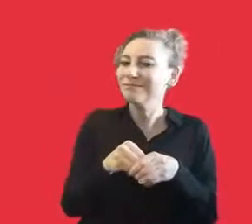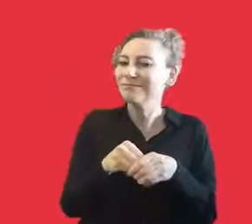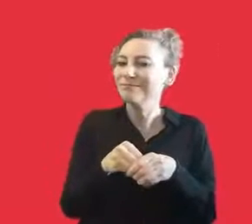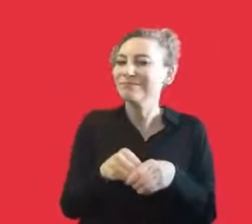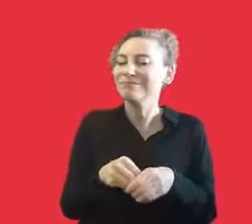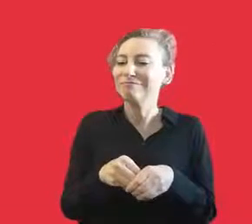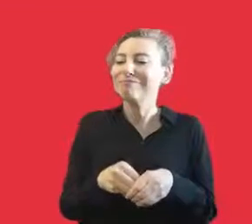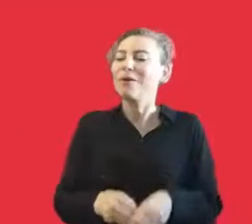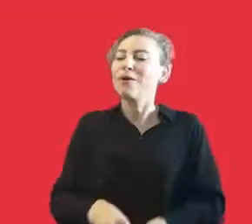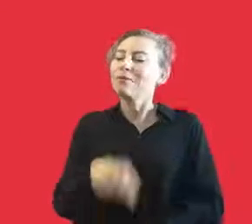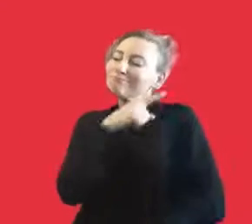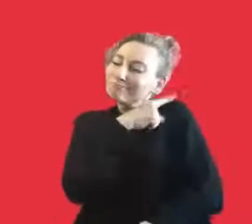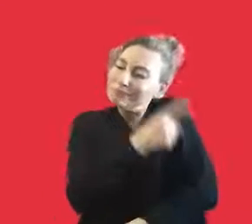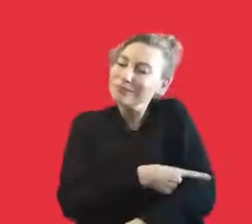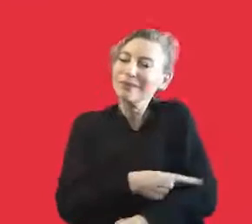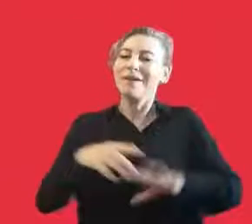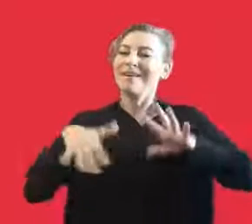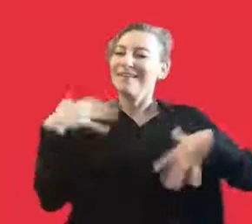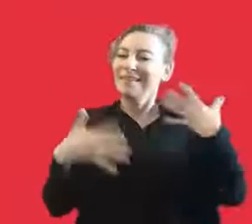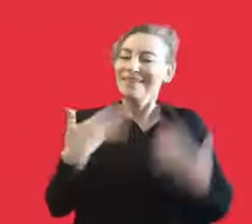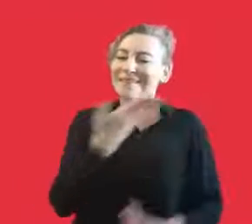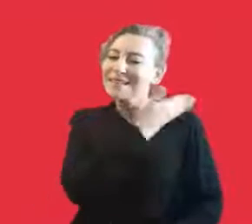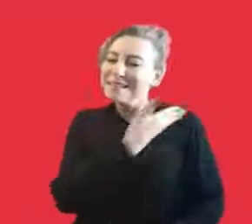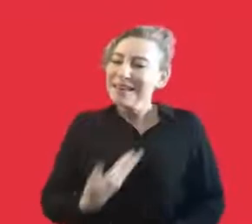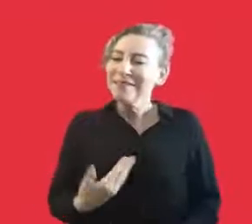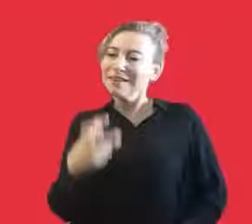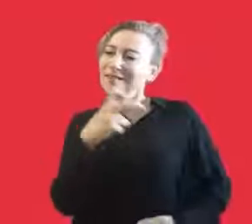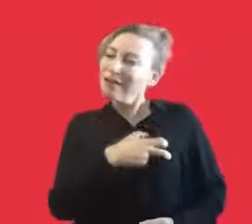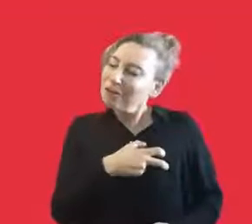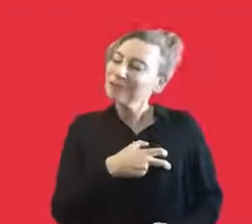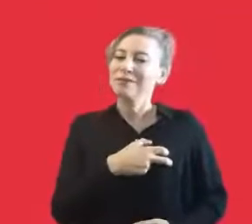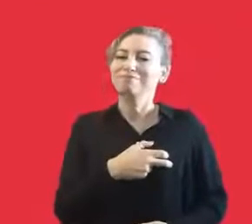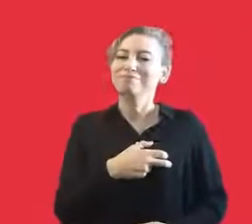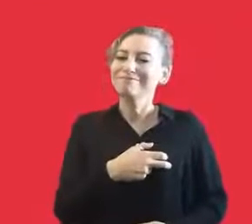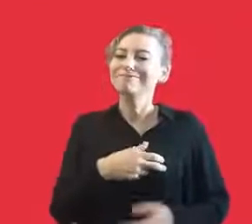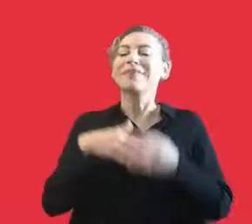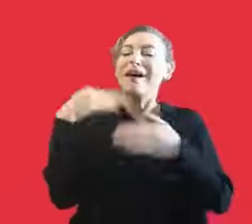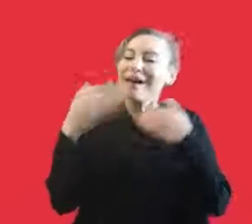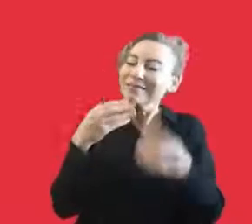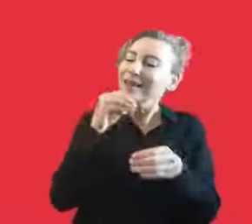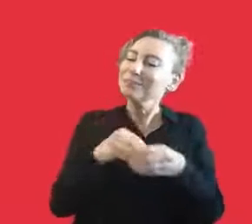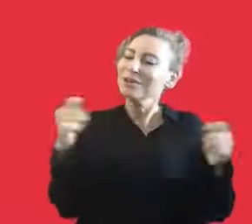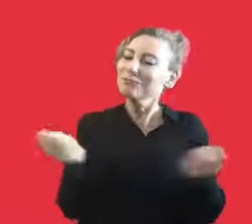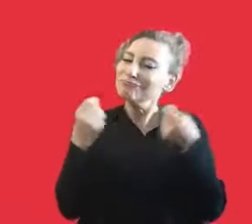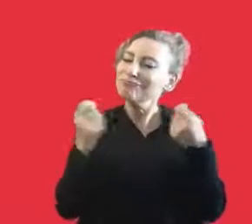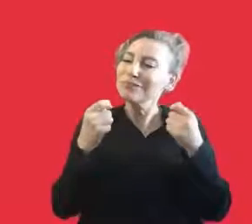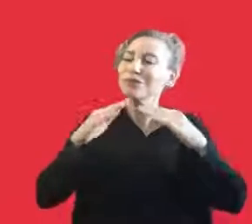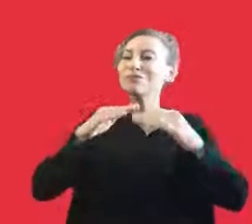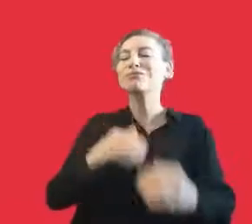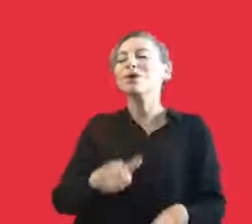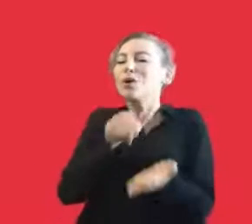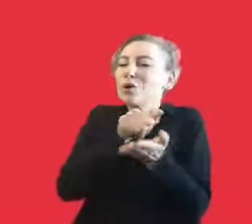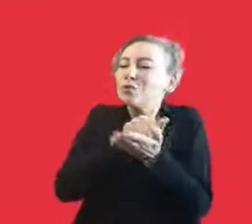in Turkey and abroad. And with great excitement and love and passion, we are putting forward to